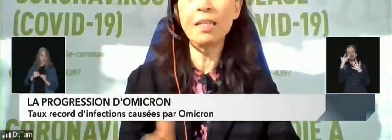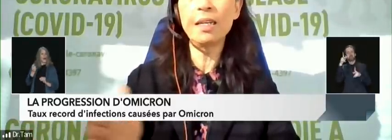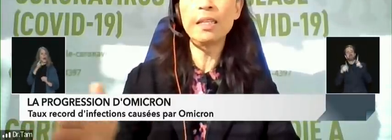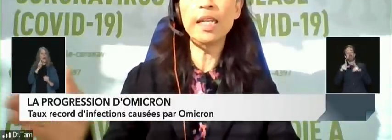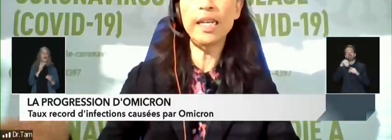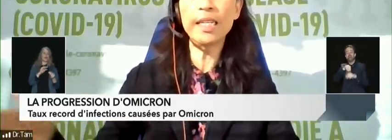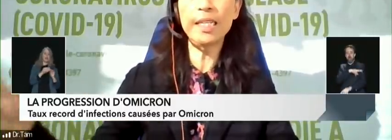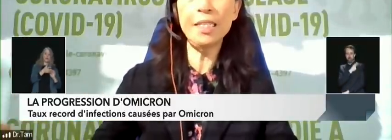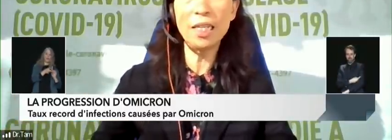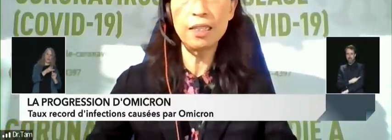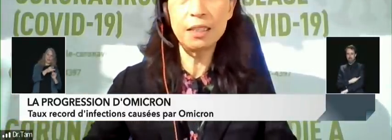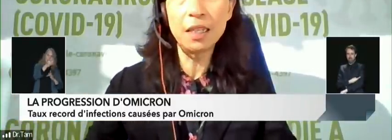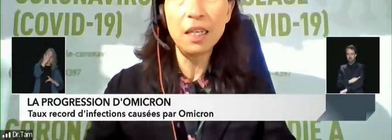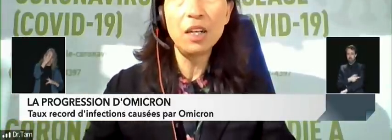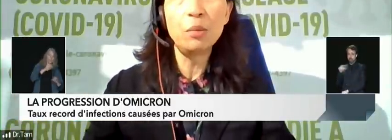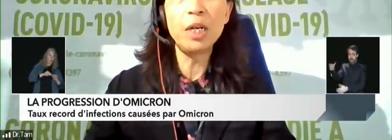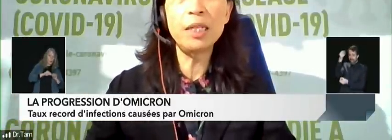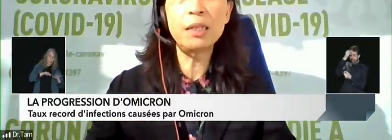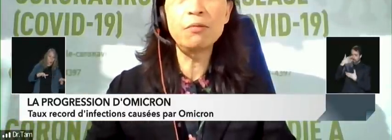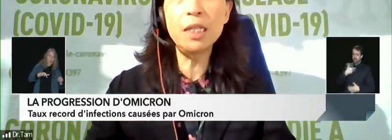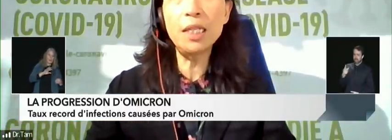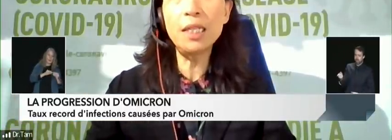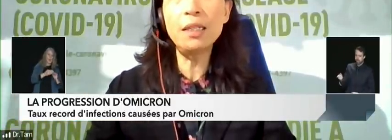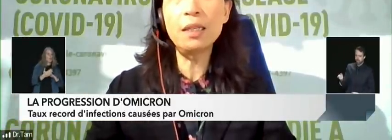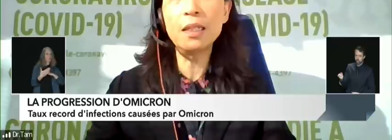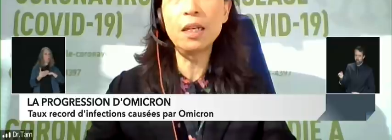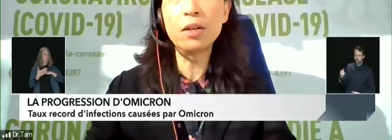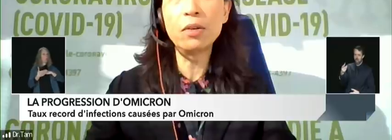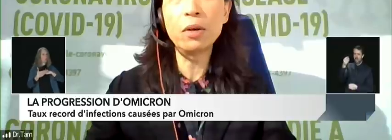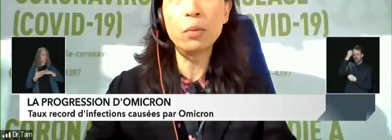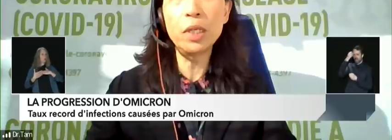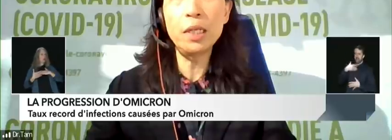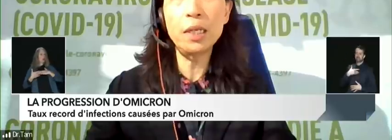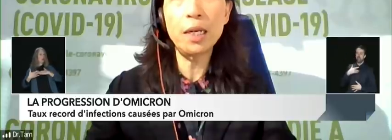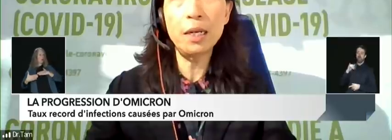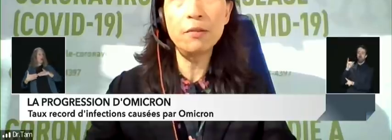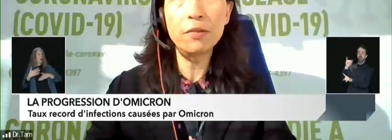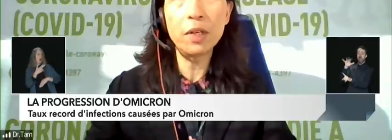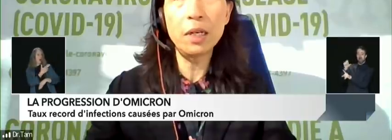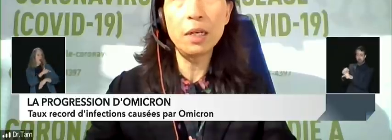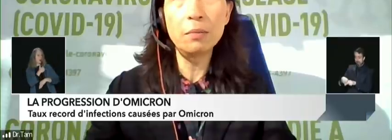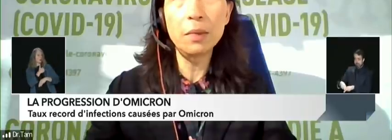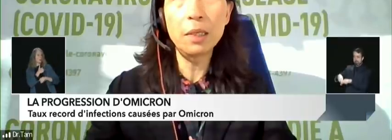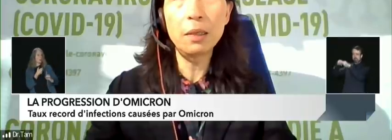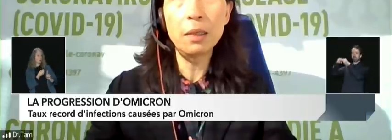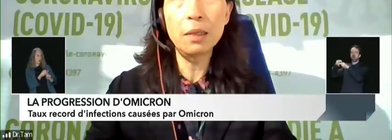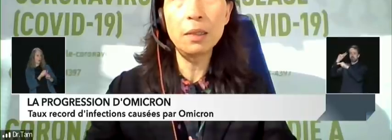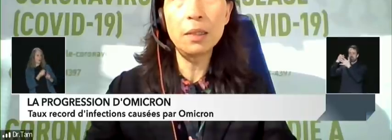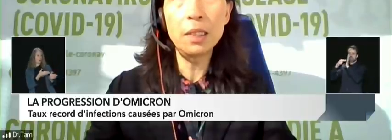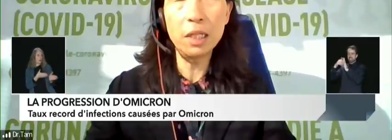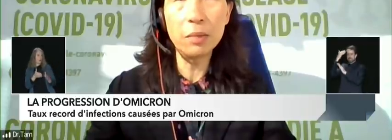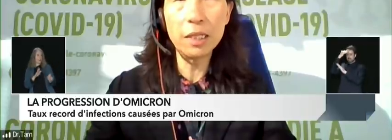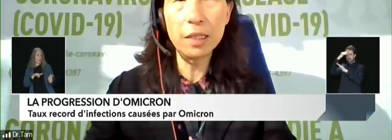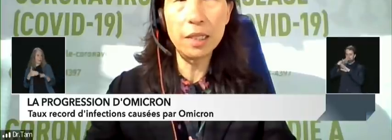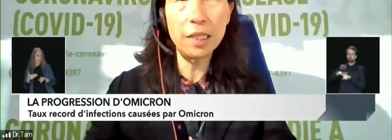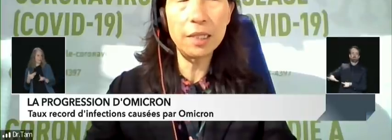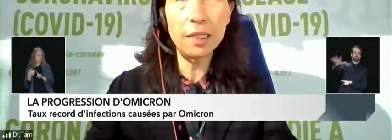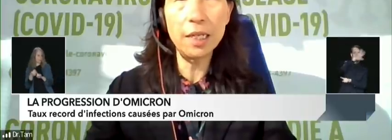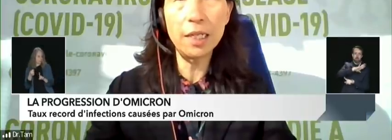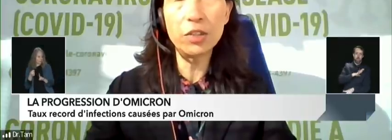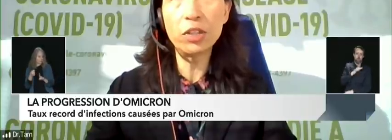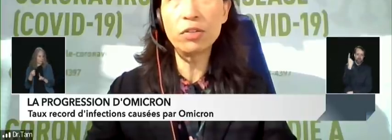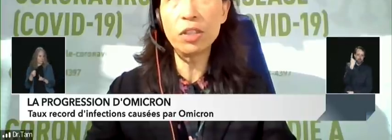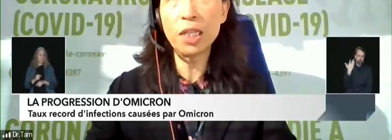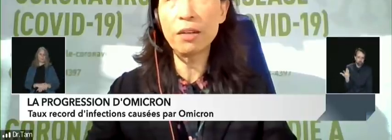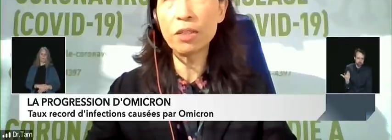than the lagging indicators but really we have determined and I think